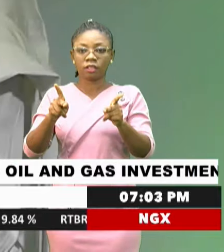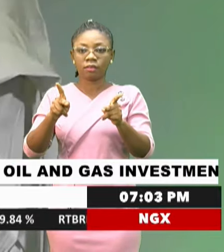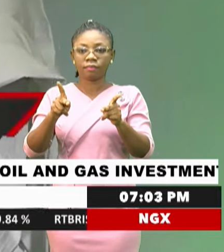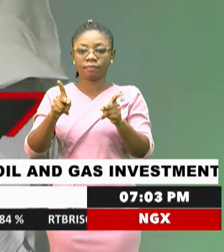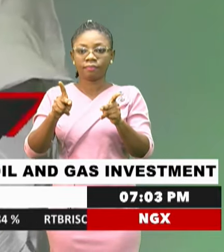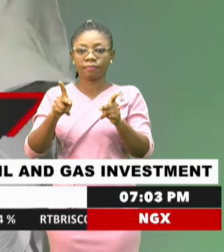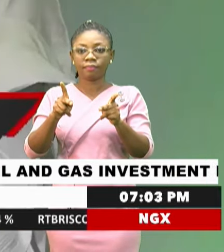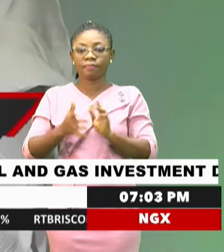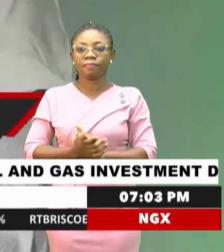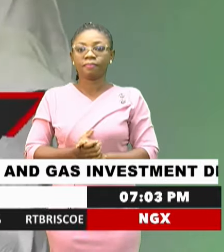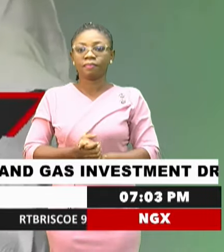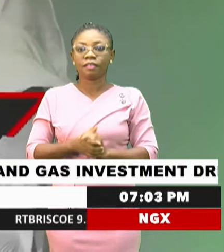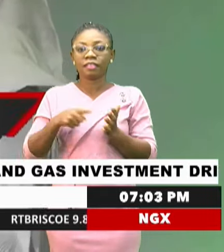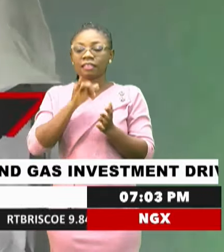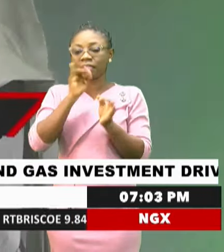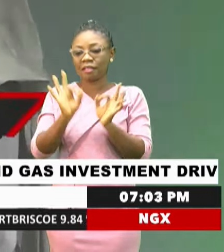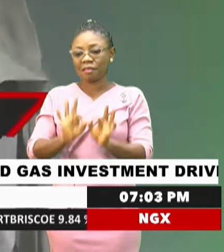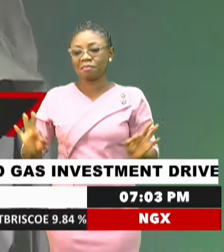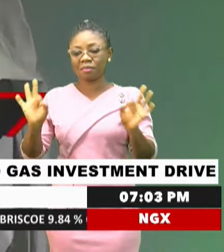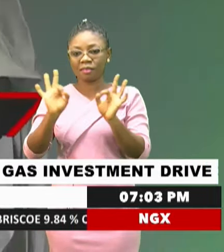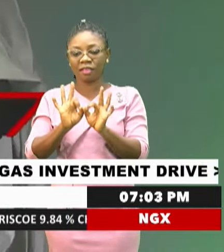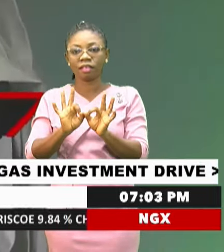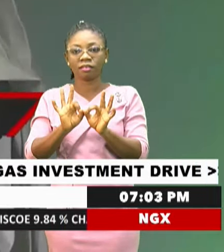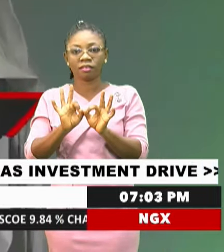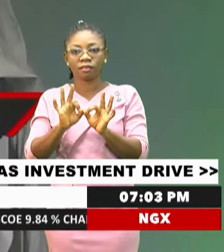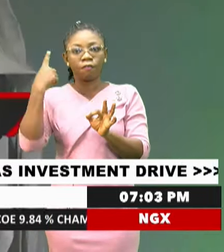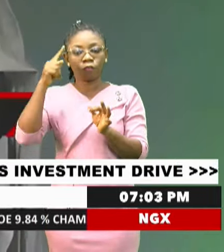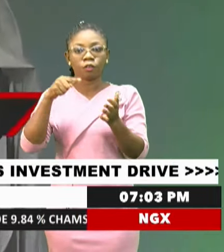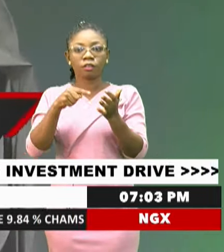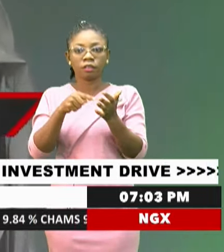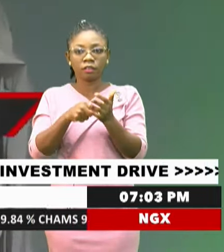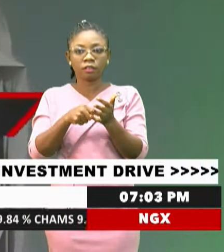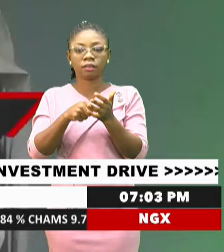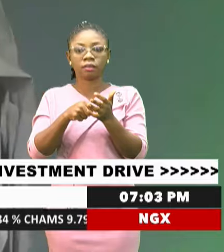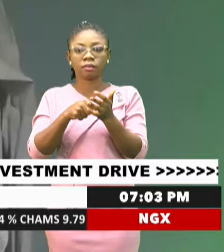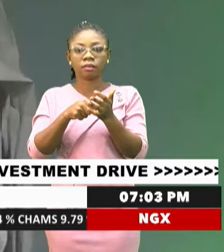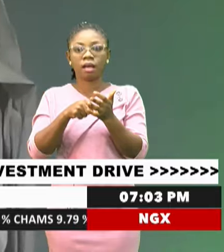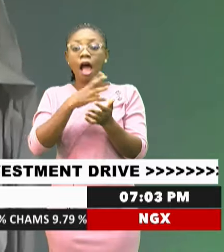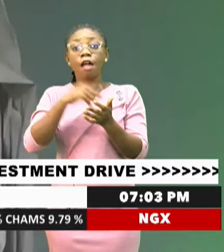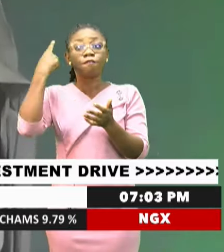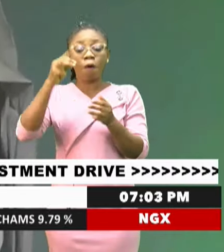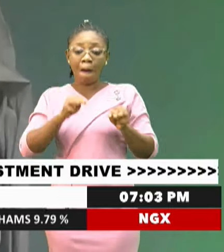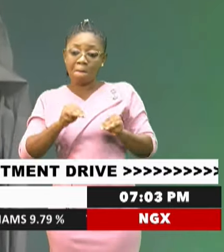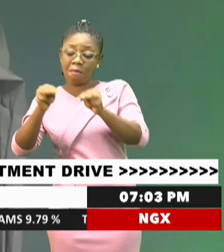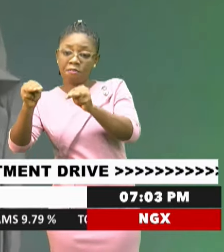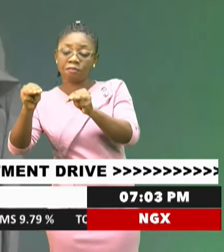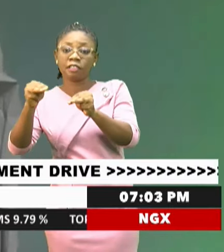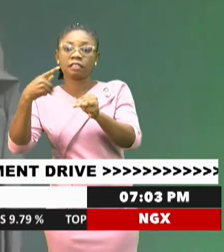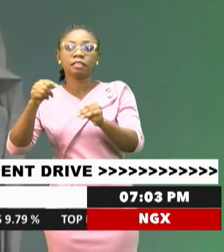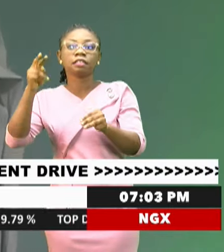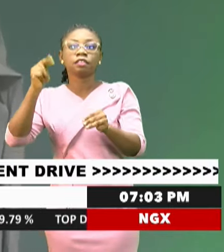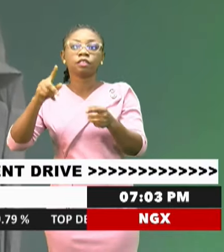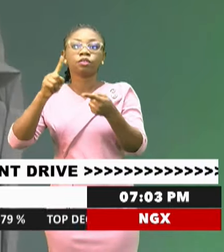summit is an important milestone for this collective shift, and for moving the needle toward